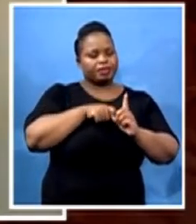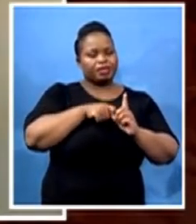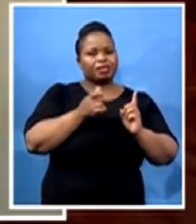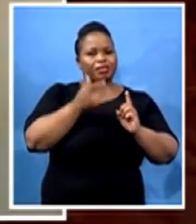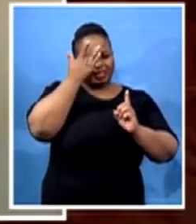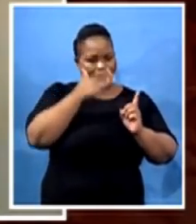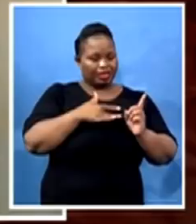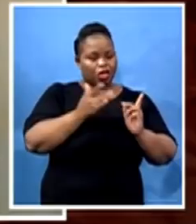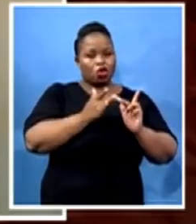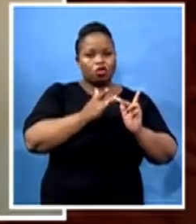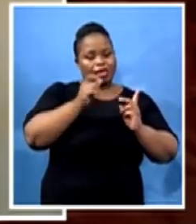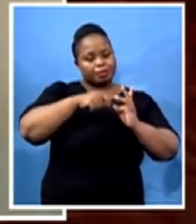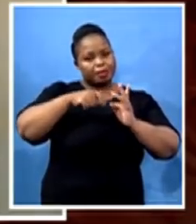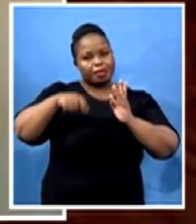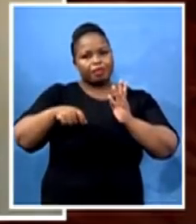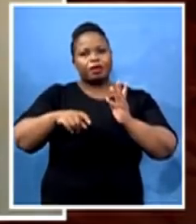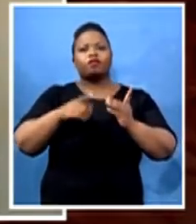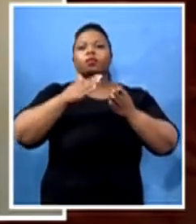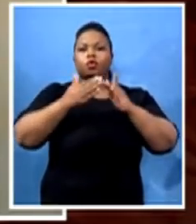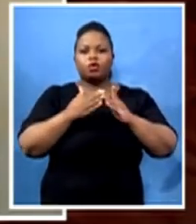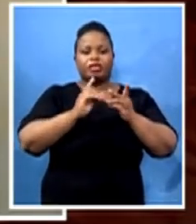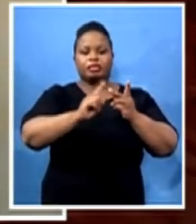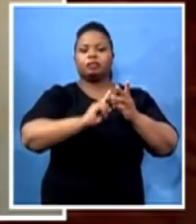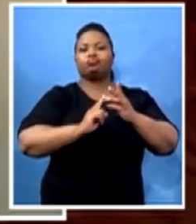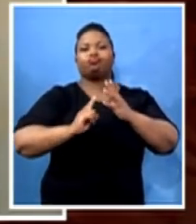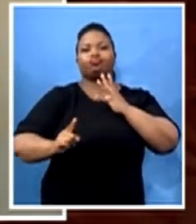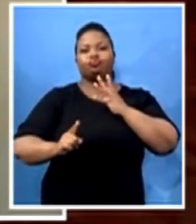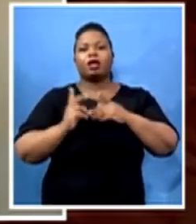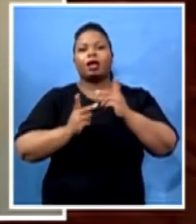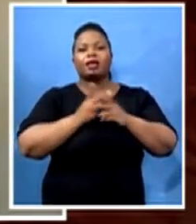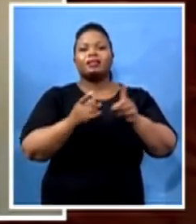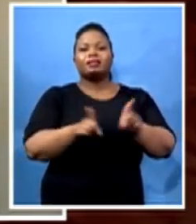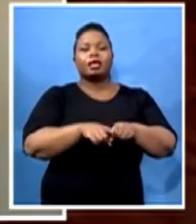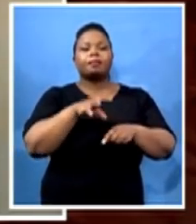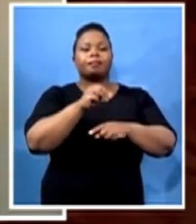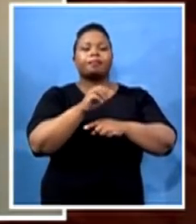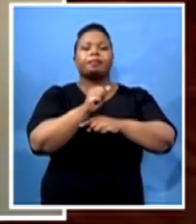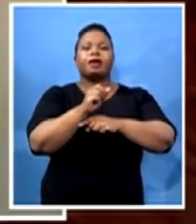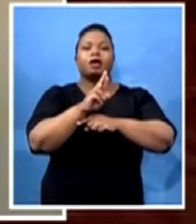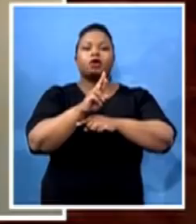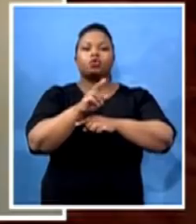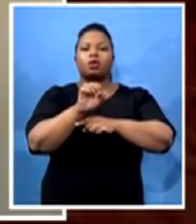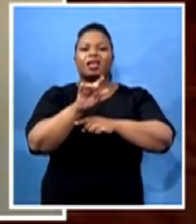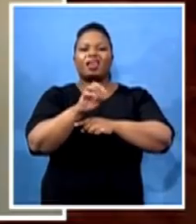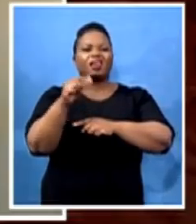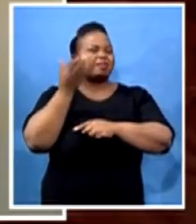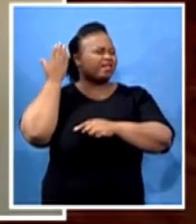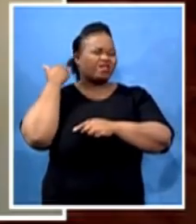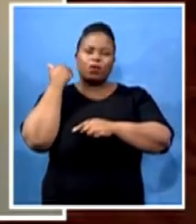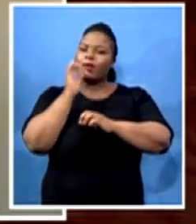communities. You look at an area like Marulein, which never had a single case. We have seen a situation where